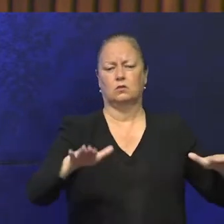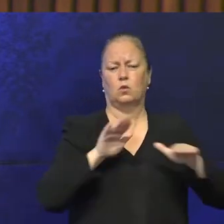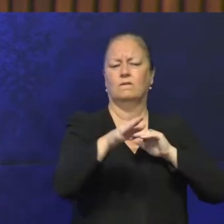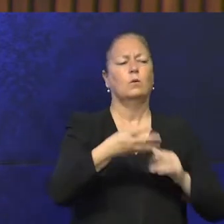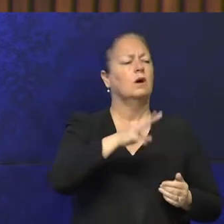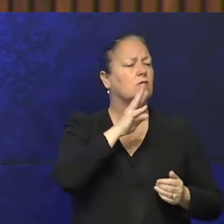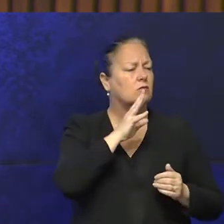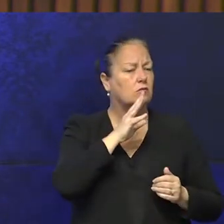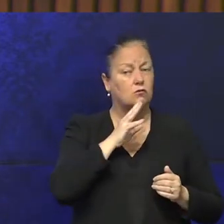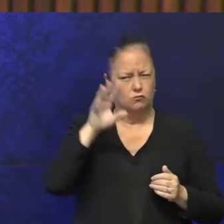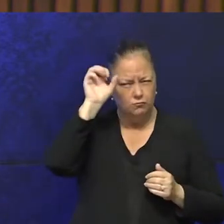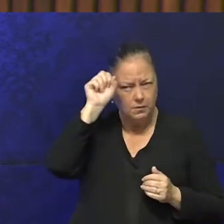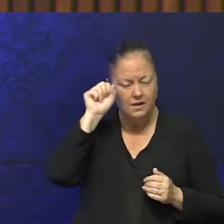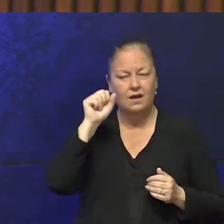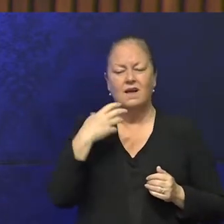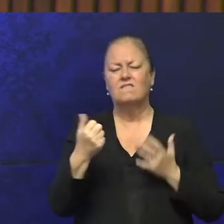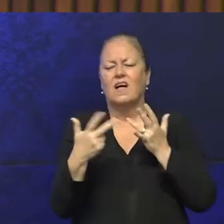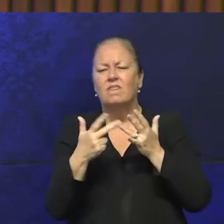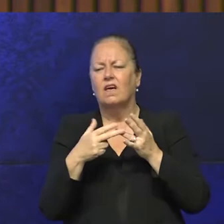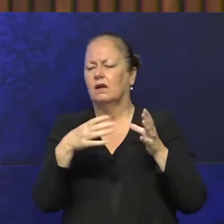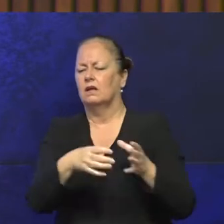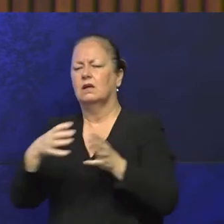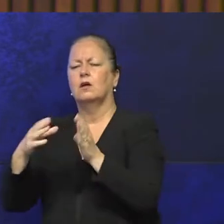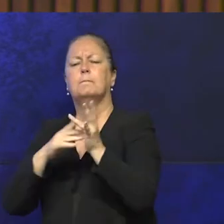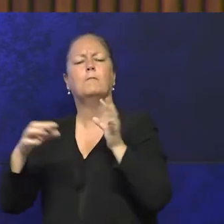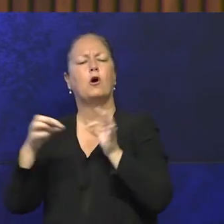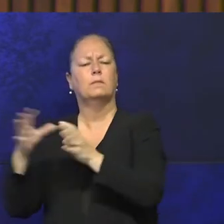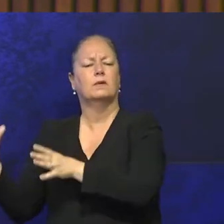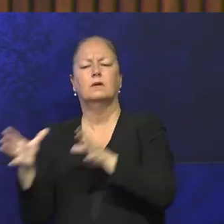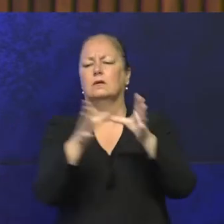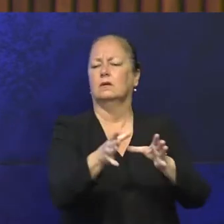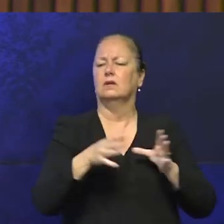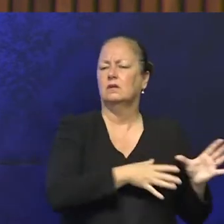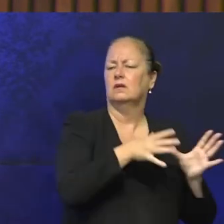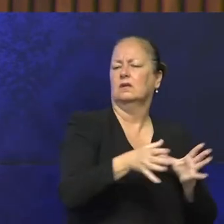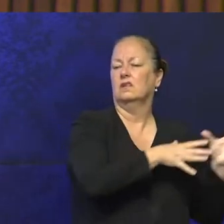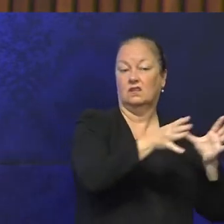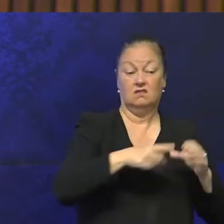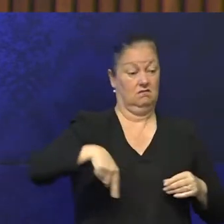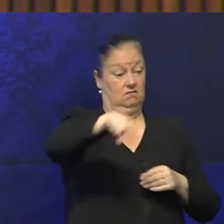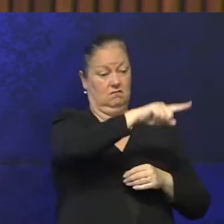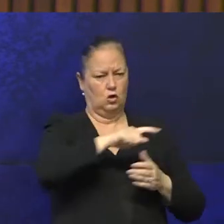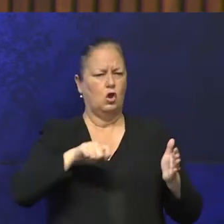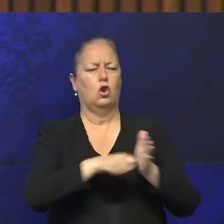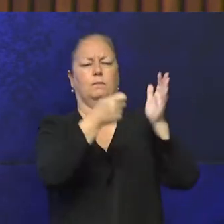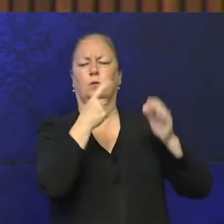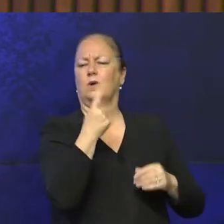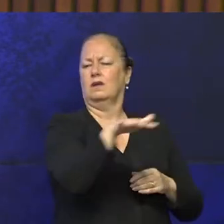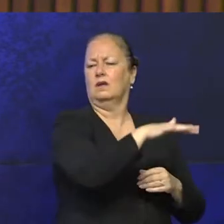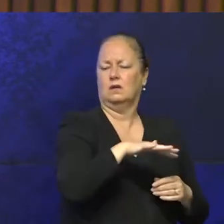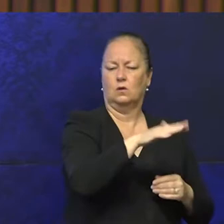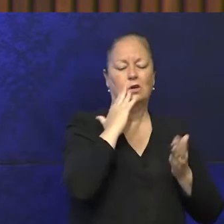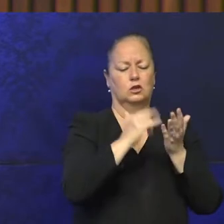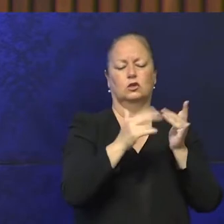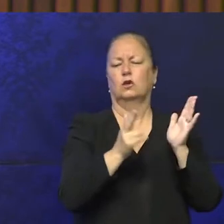And don't forget there was other mobs that were brought in as well and they were all locked up into one place. When Simon Wonga